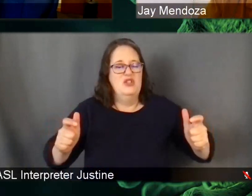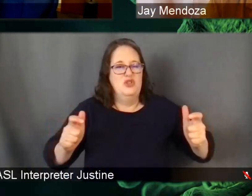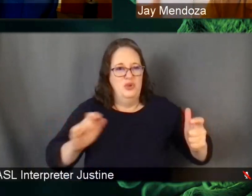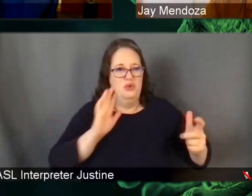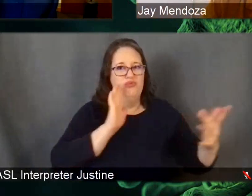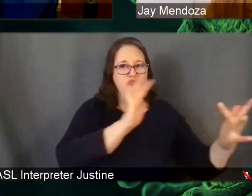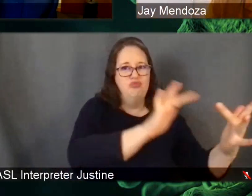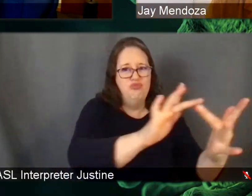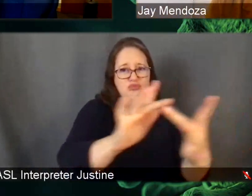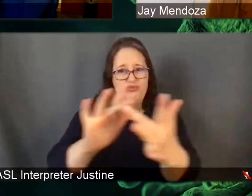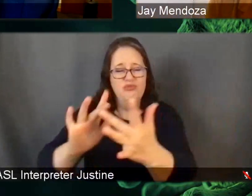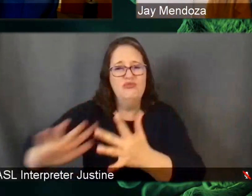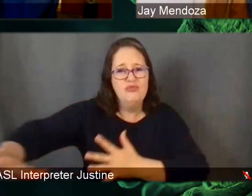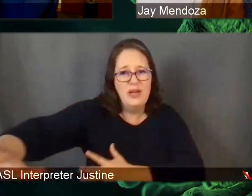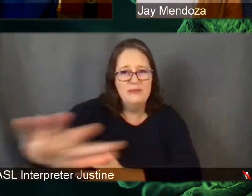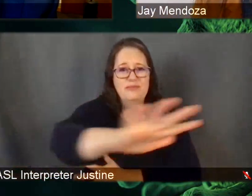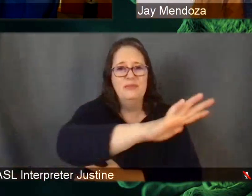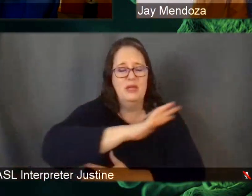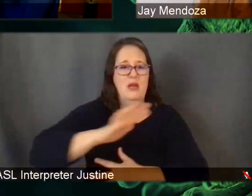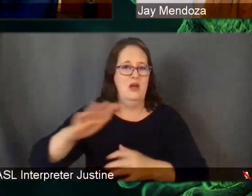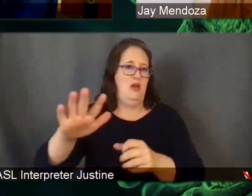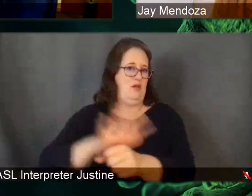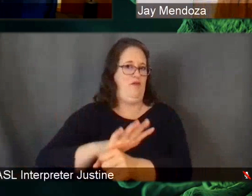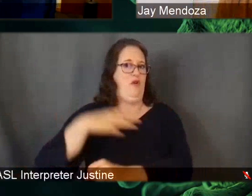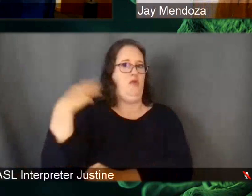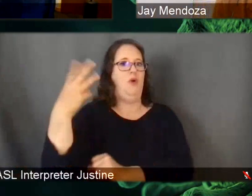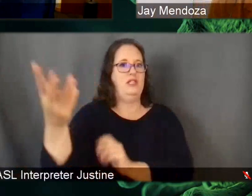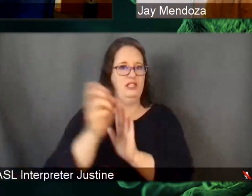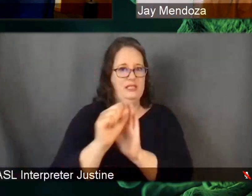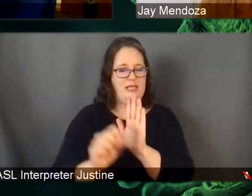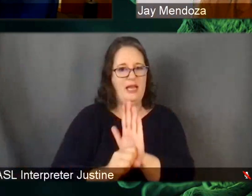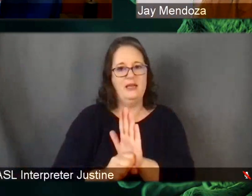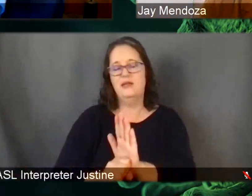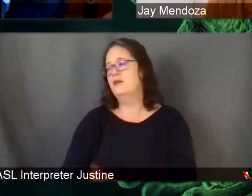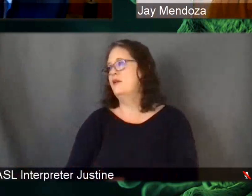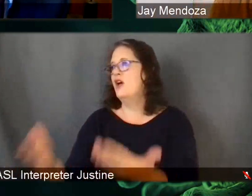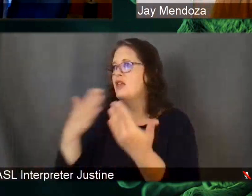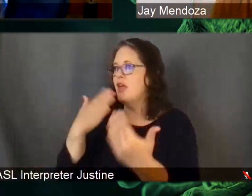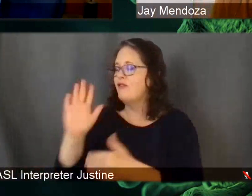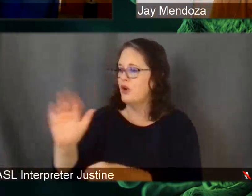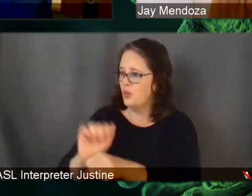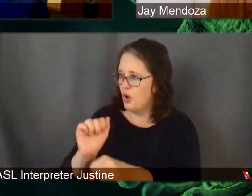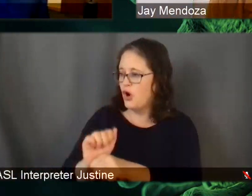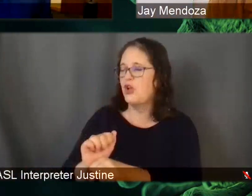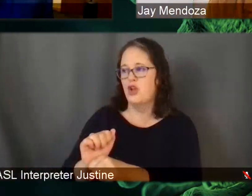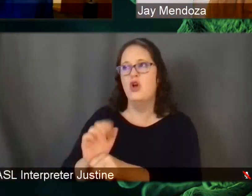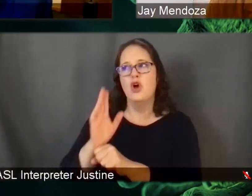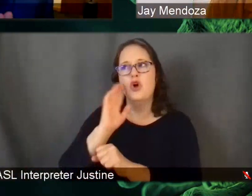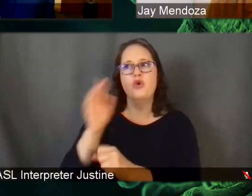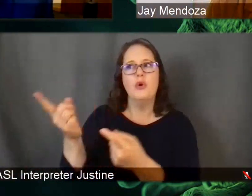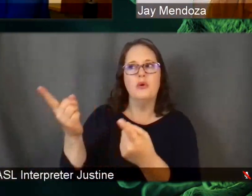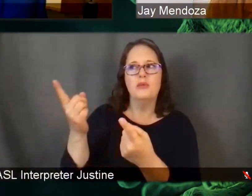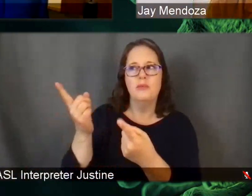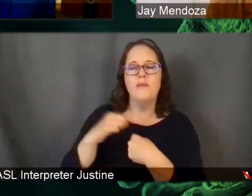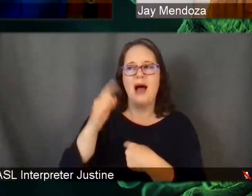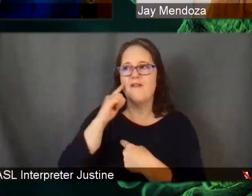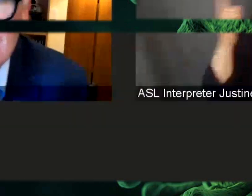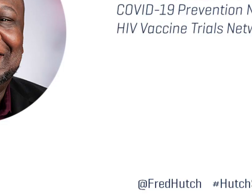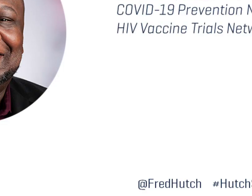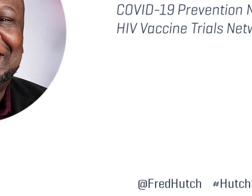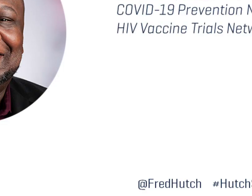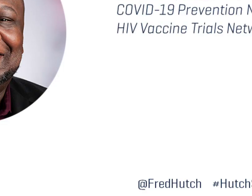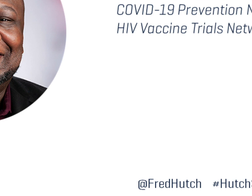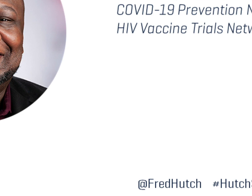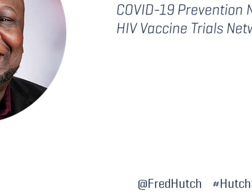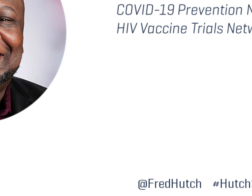all throughout Washington state. Yeah. And Jay, want to thank you for the work you're doing. You're going to be back for some questions in just a second. Next, I'd like to bring on